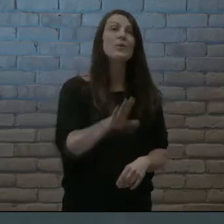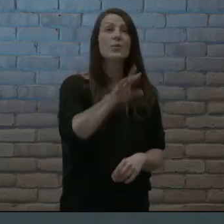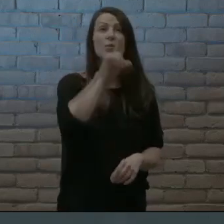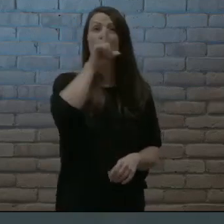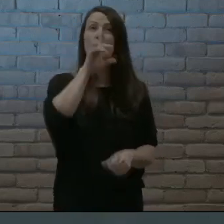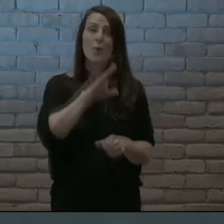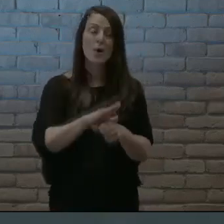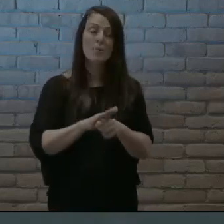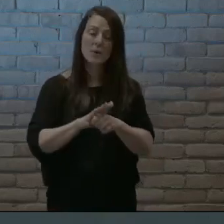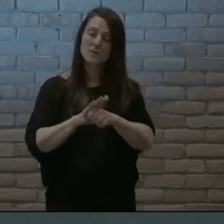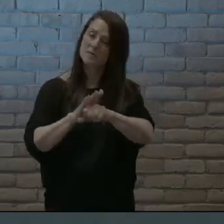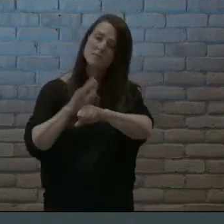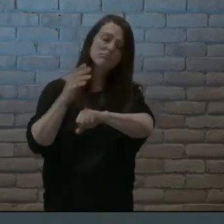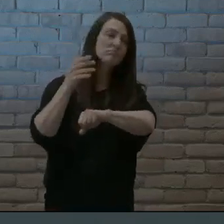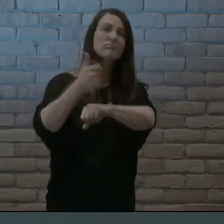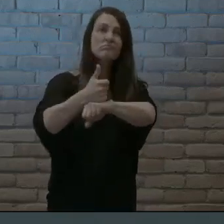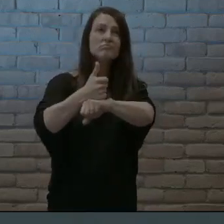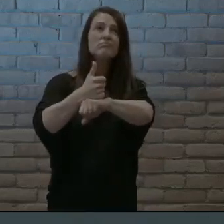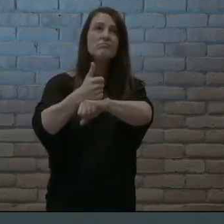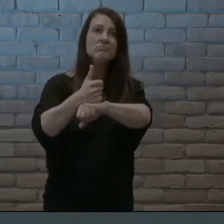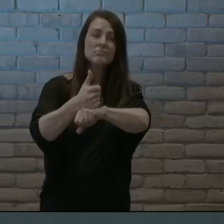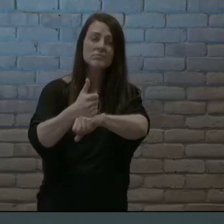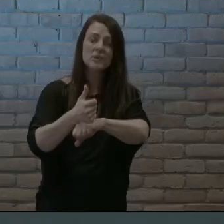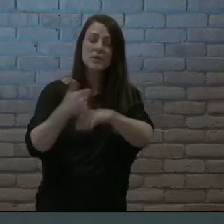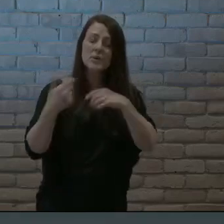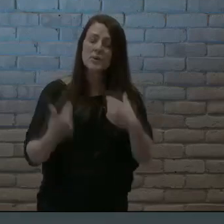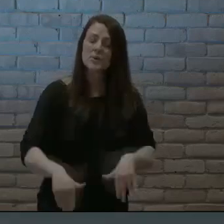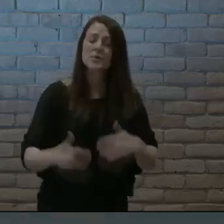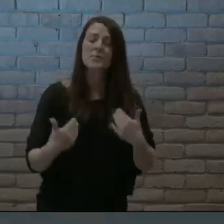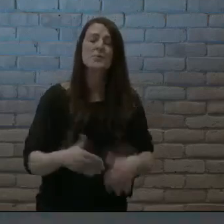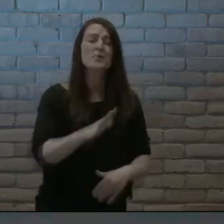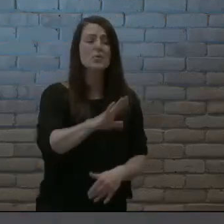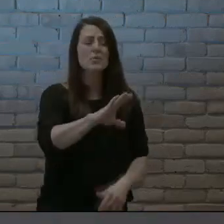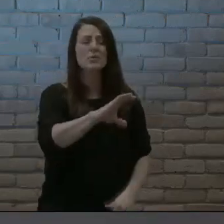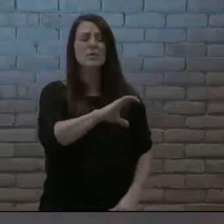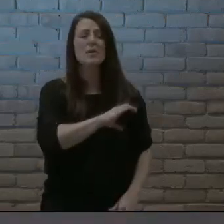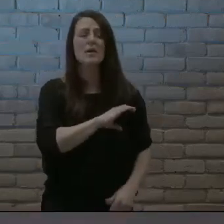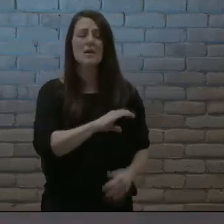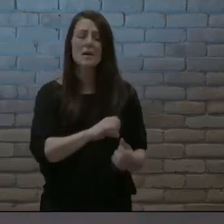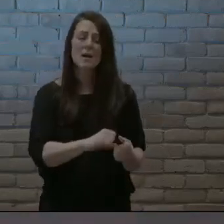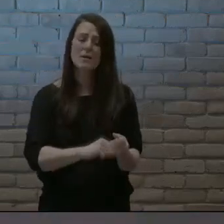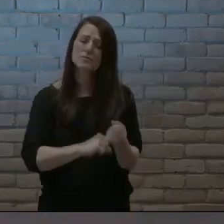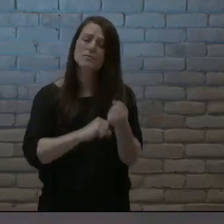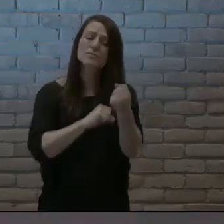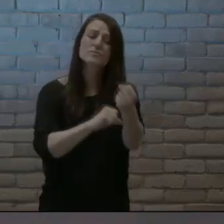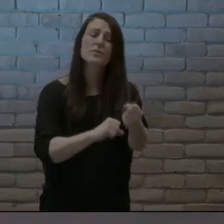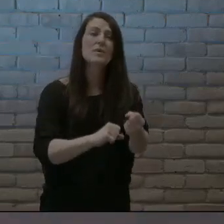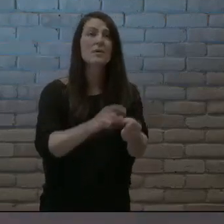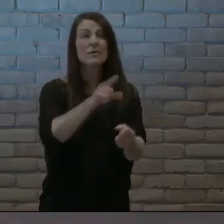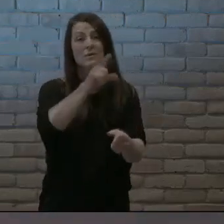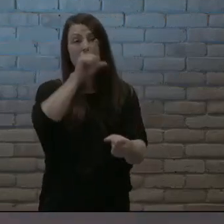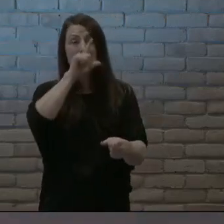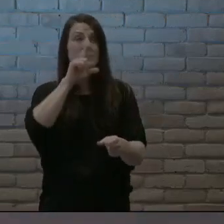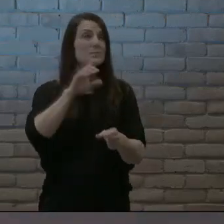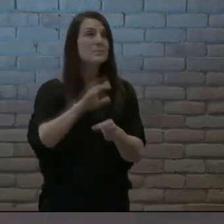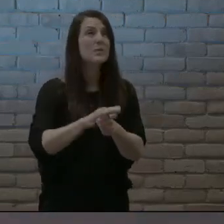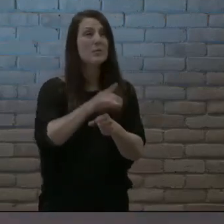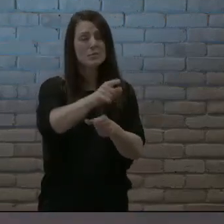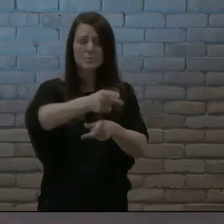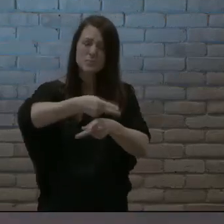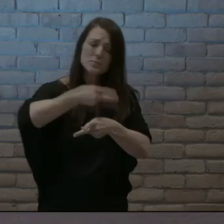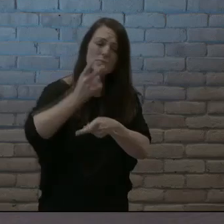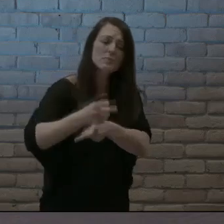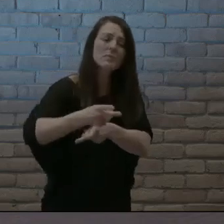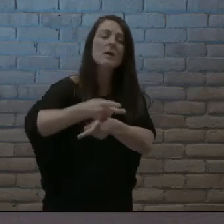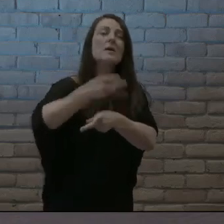Your promise still stands Your Great is your faithfulness Your